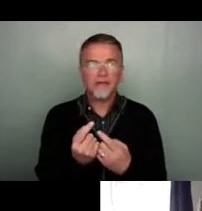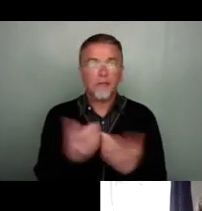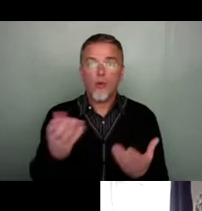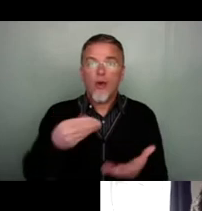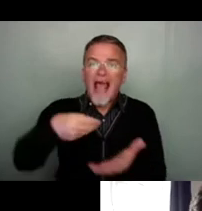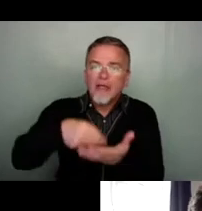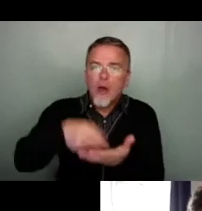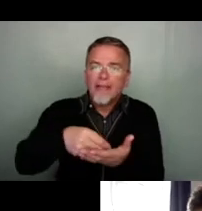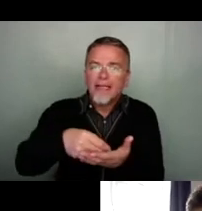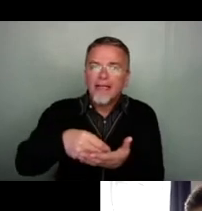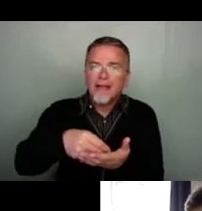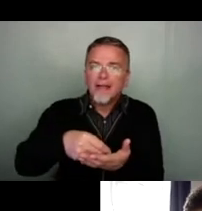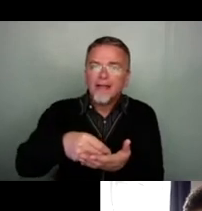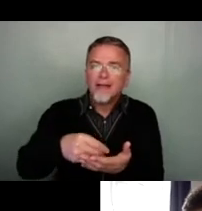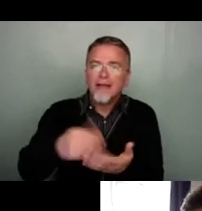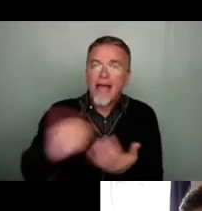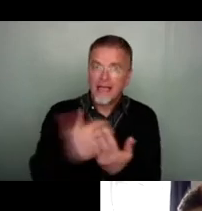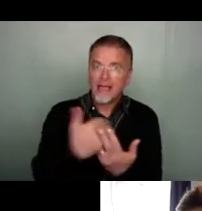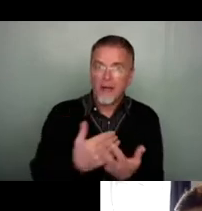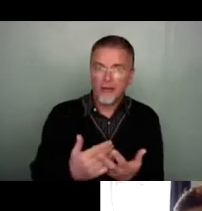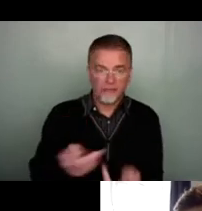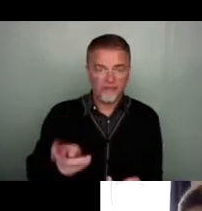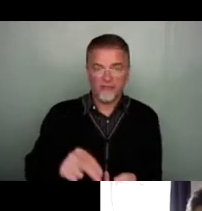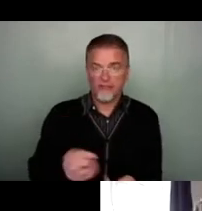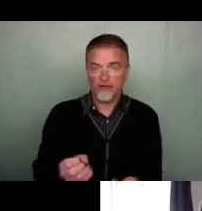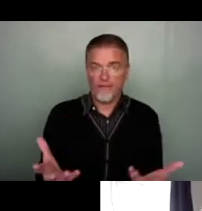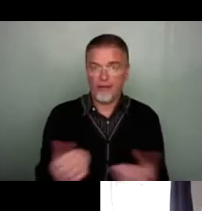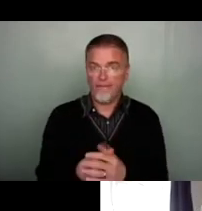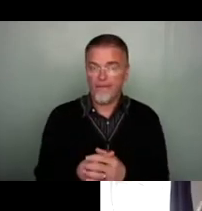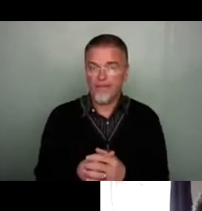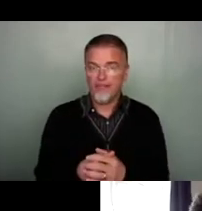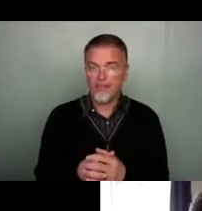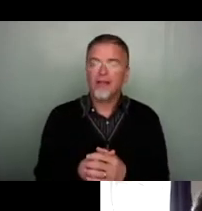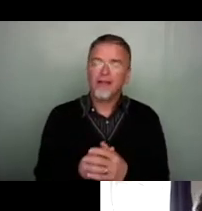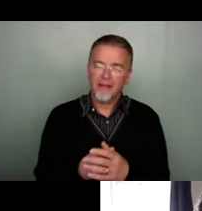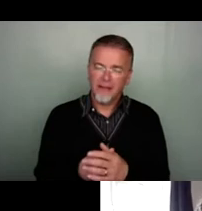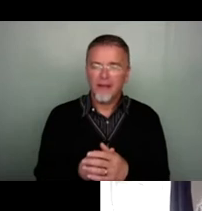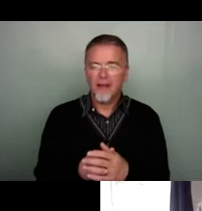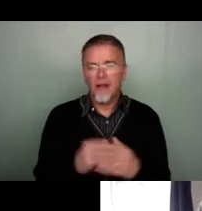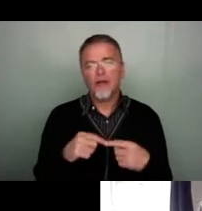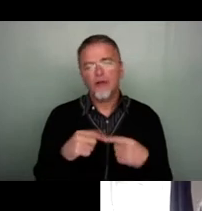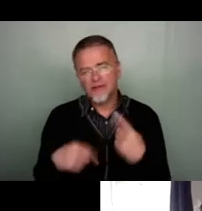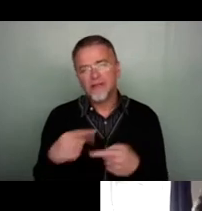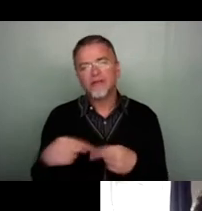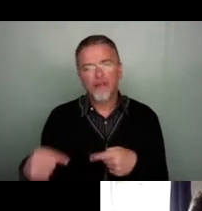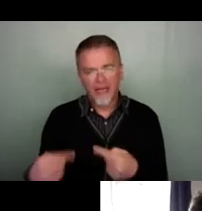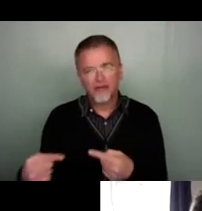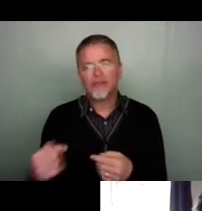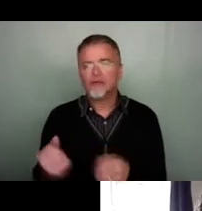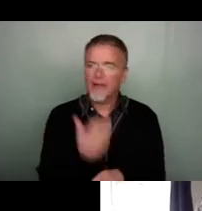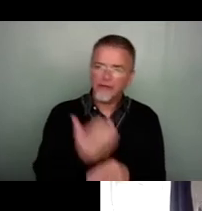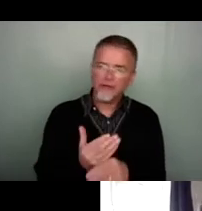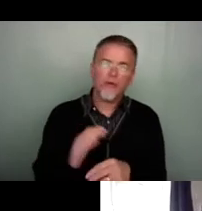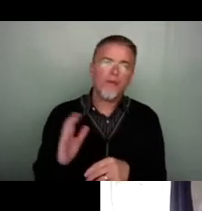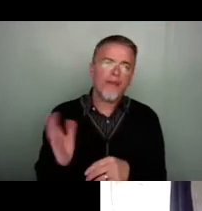accessible. I mean, yes, there's perpetual challenges with ensuring that all video